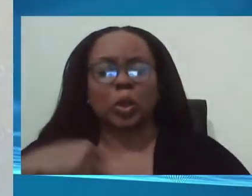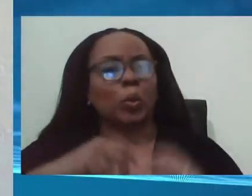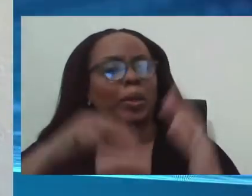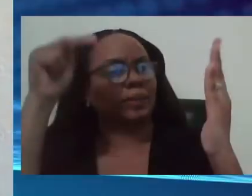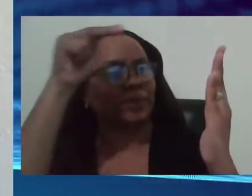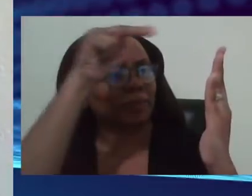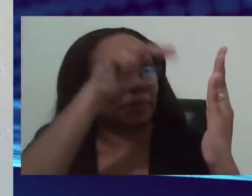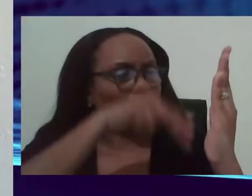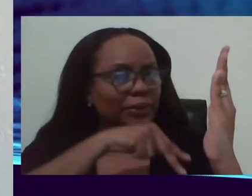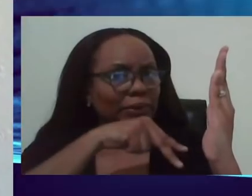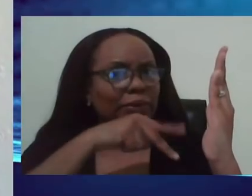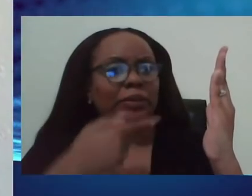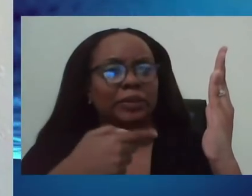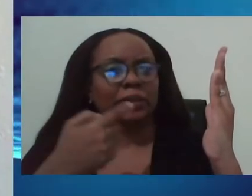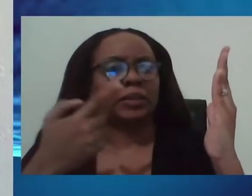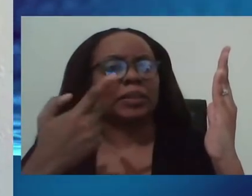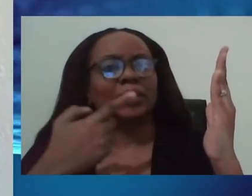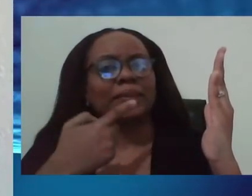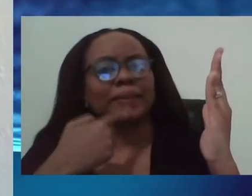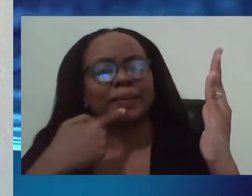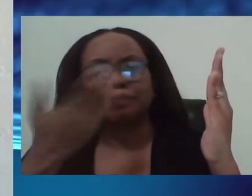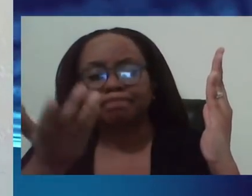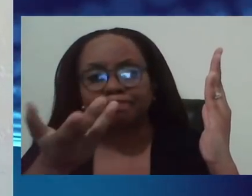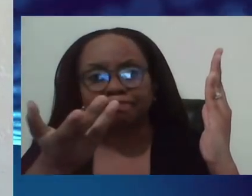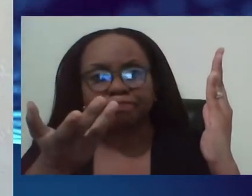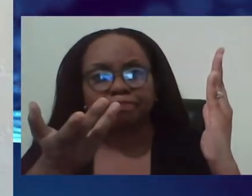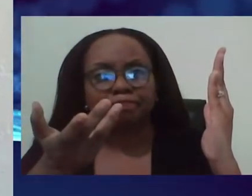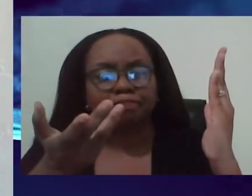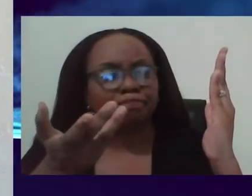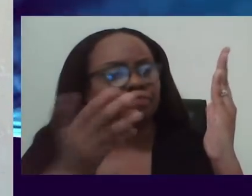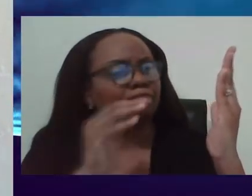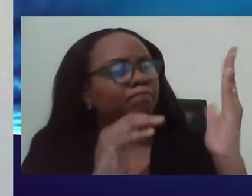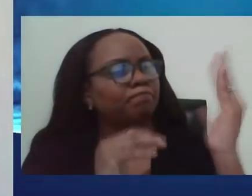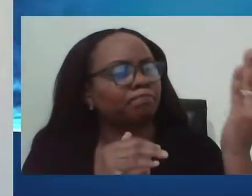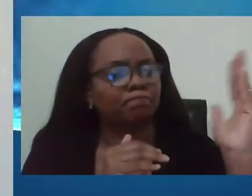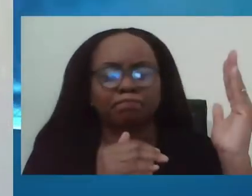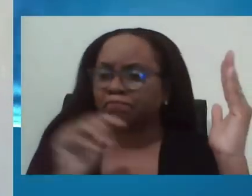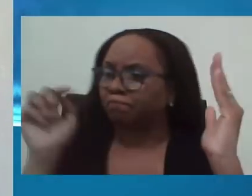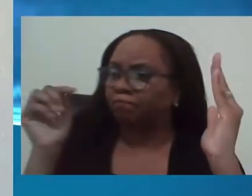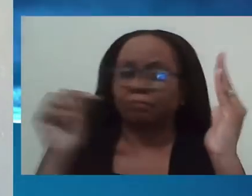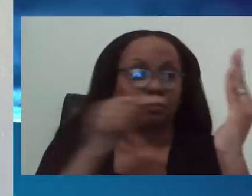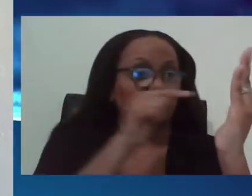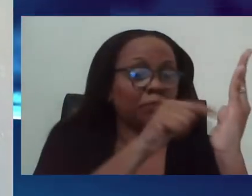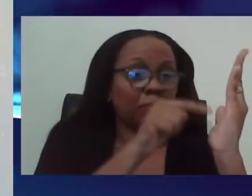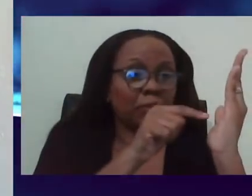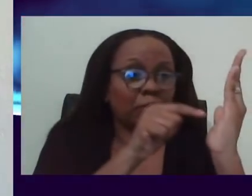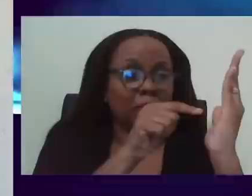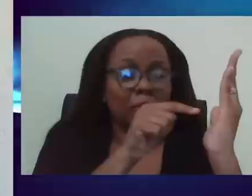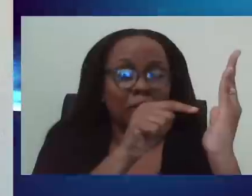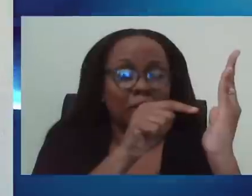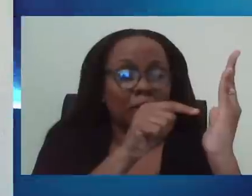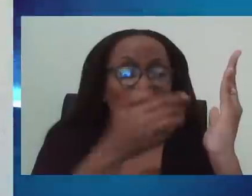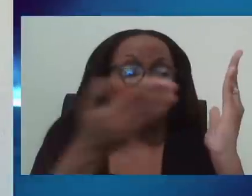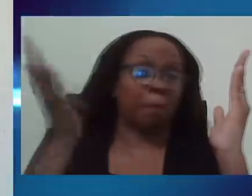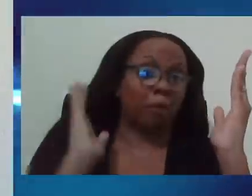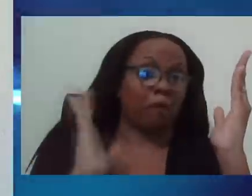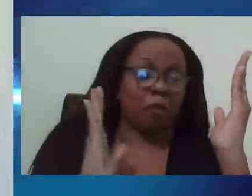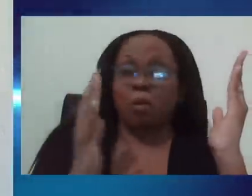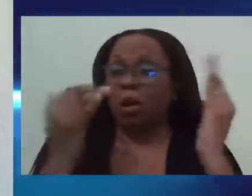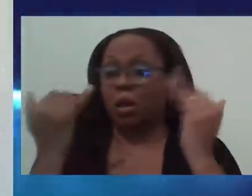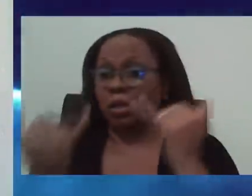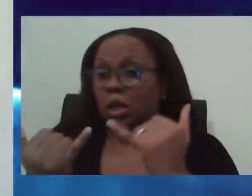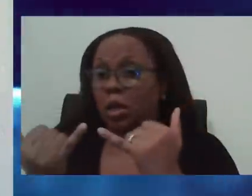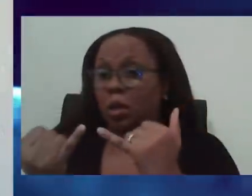model that we would have run in August, and then we also run models now in October. And if I may, because I like to see